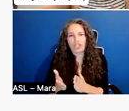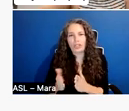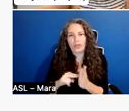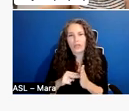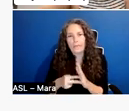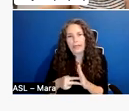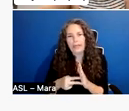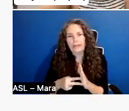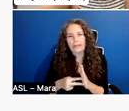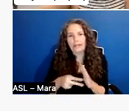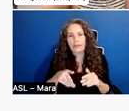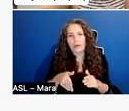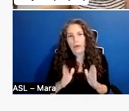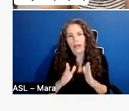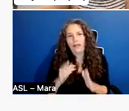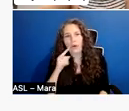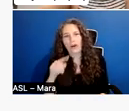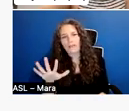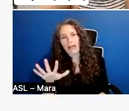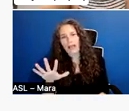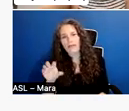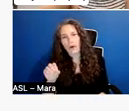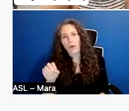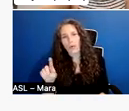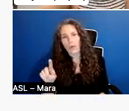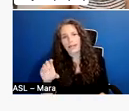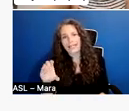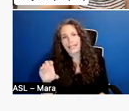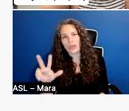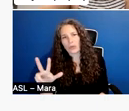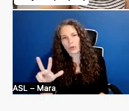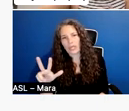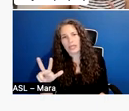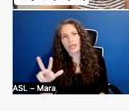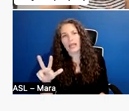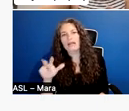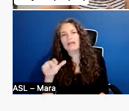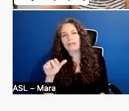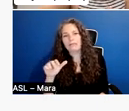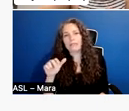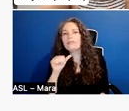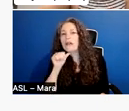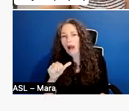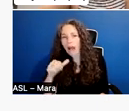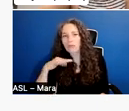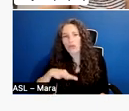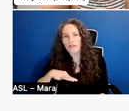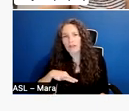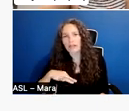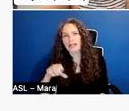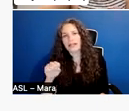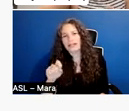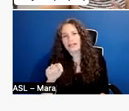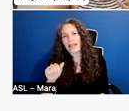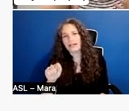give a film project 501 C three nonprofit status without, um, the filmmaking team